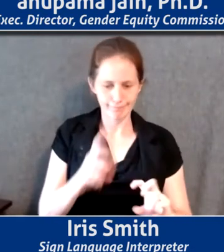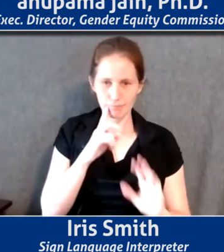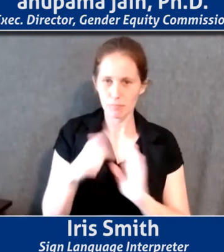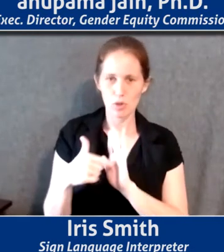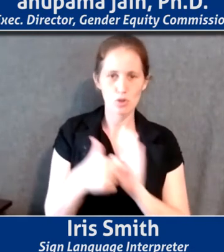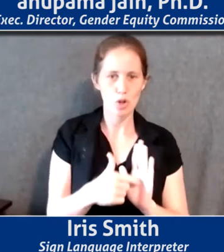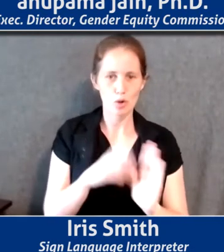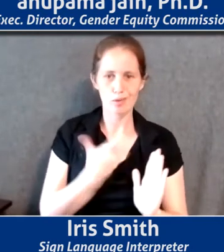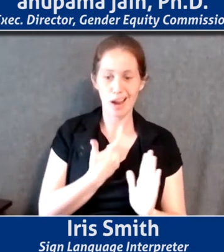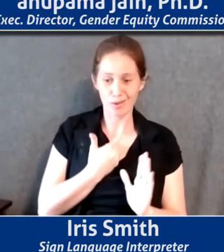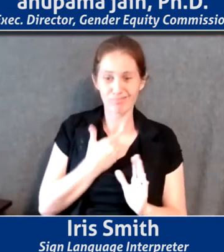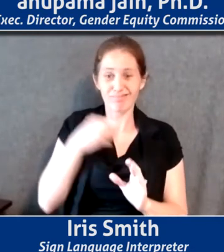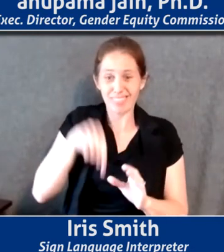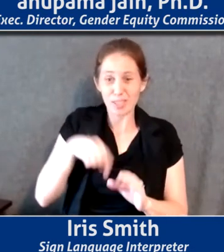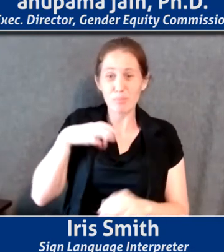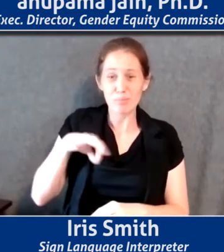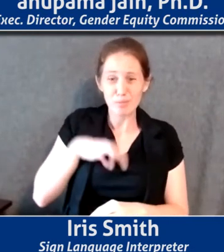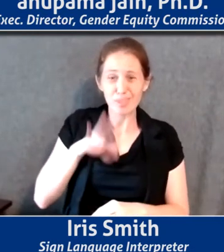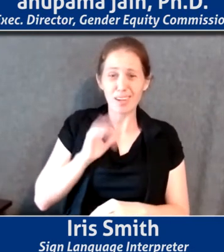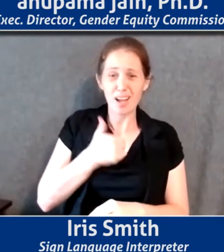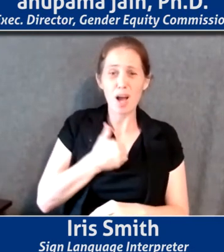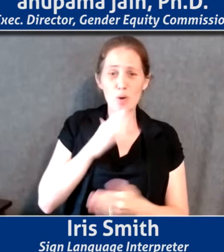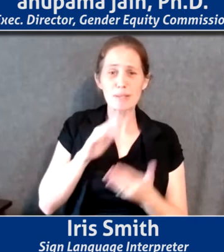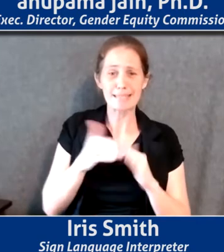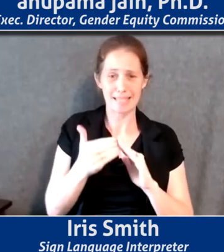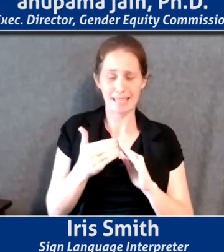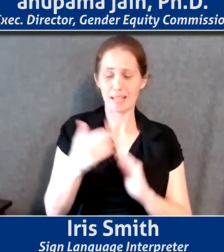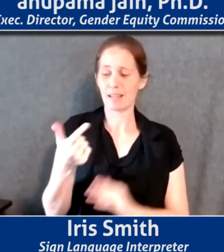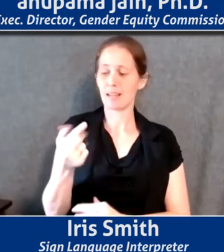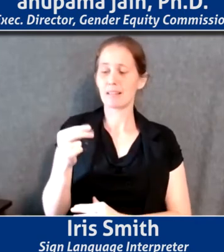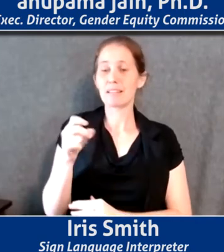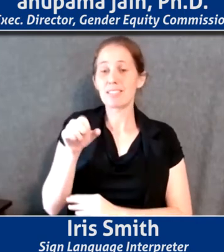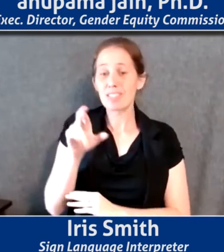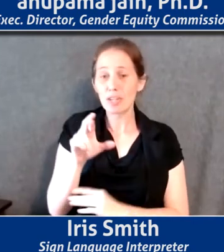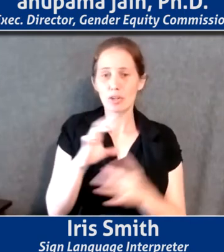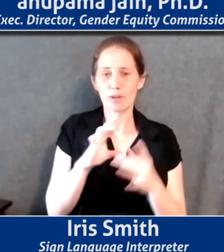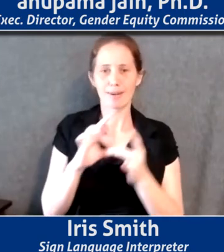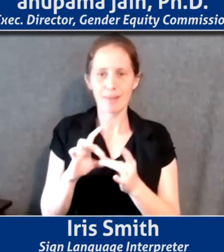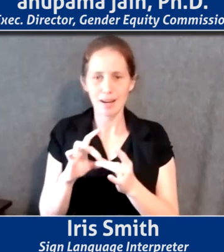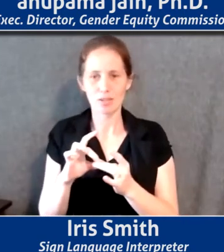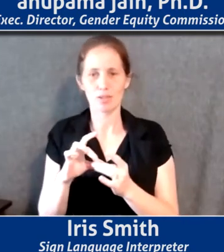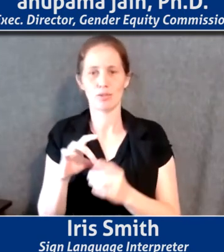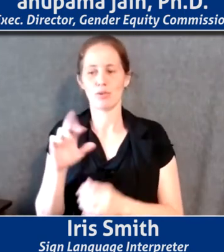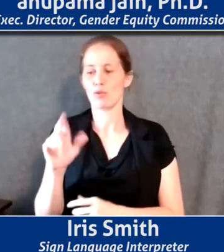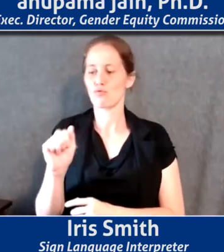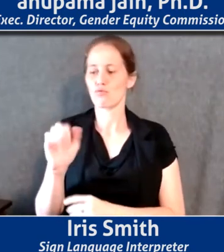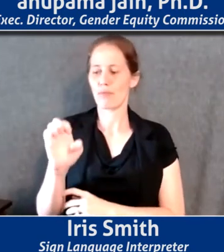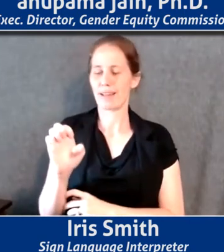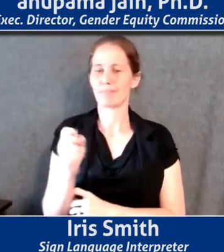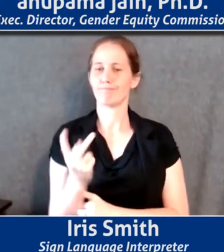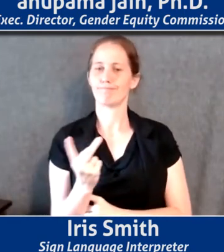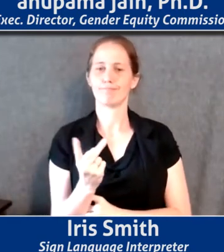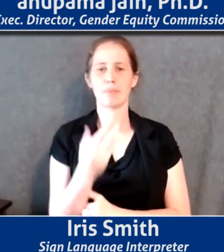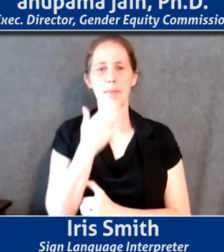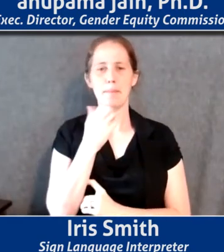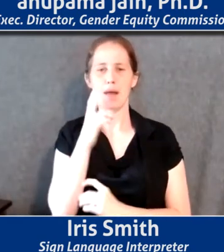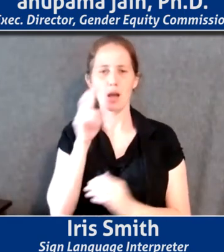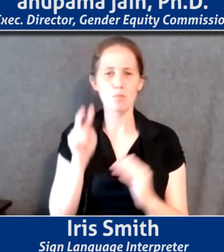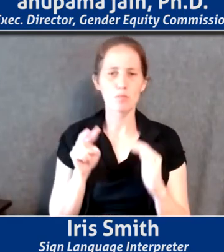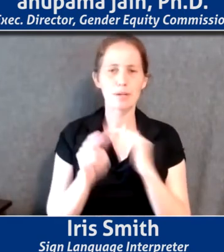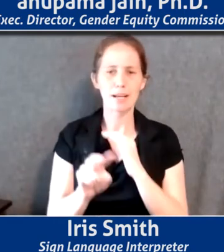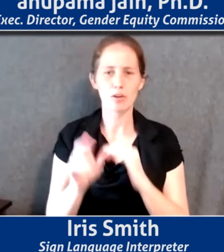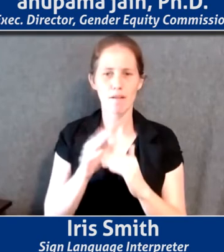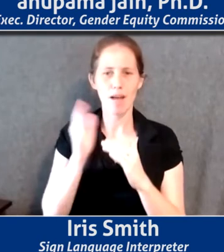our very city that gender in combination with race are the best predictors of outcomes.